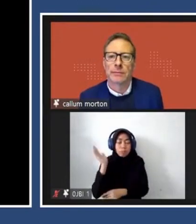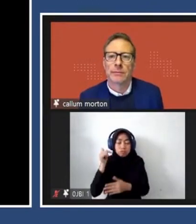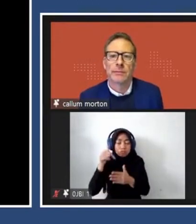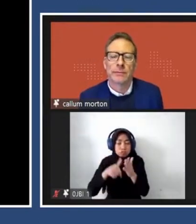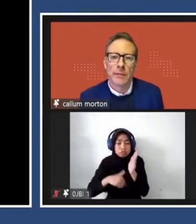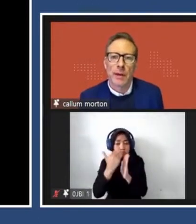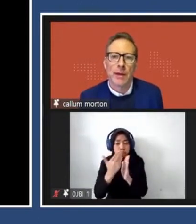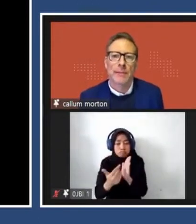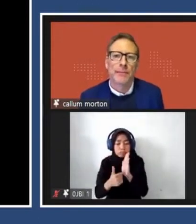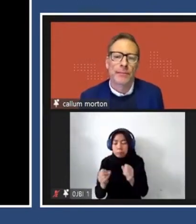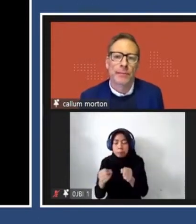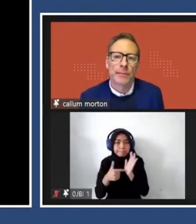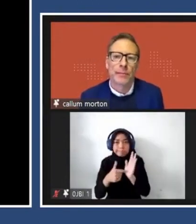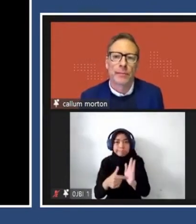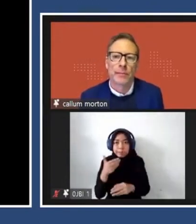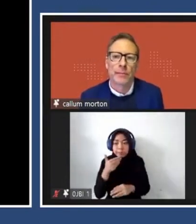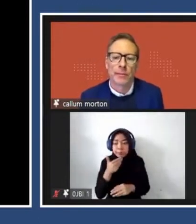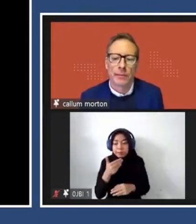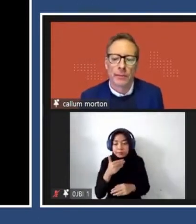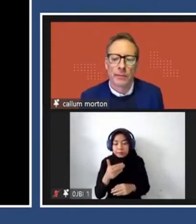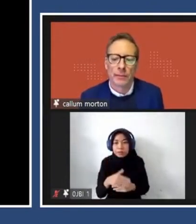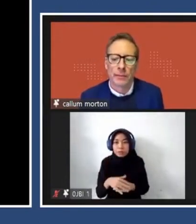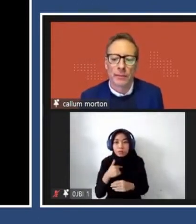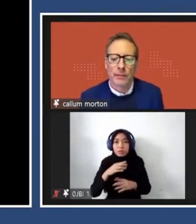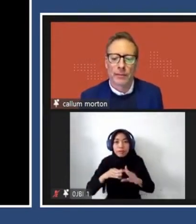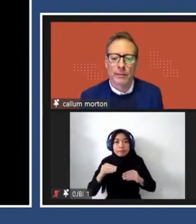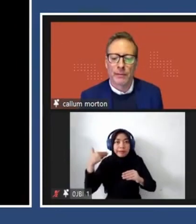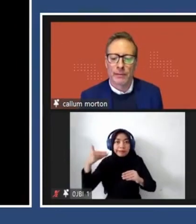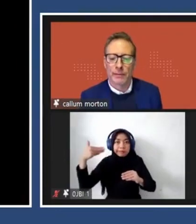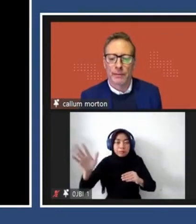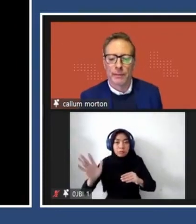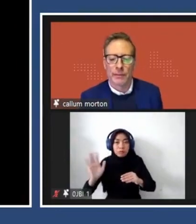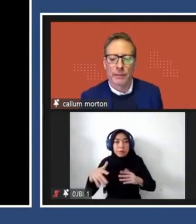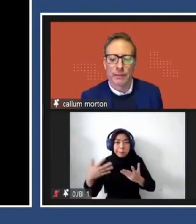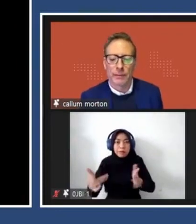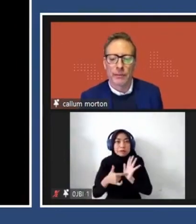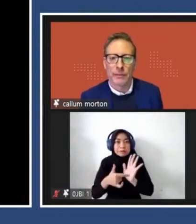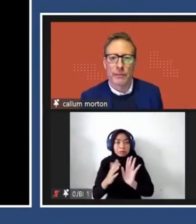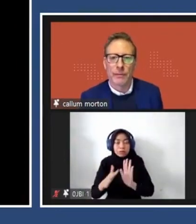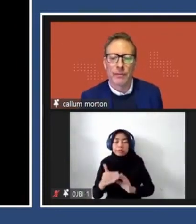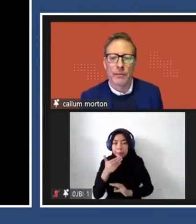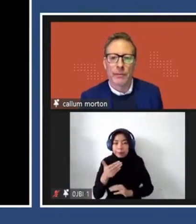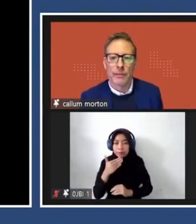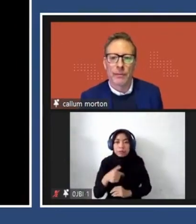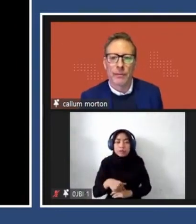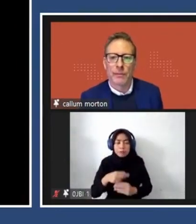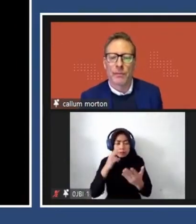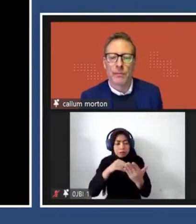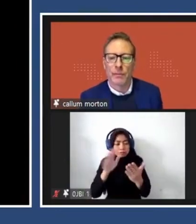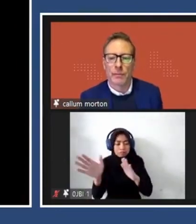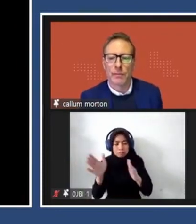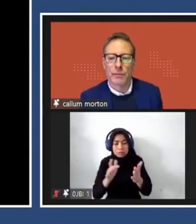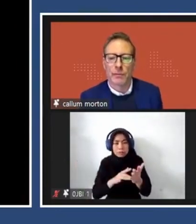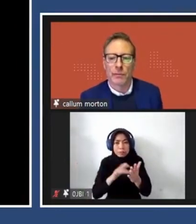Professor Martin, and also for sharing about your works. Uh, it's, really amazing to know how the, uh, the